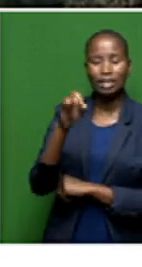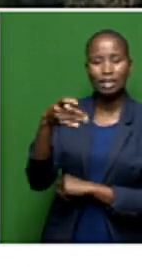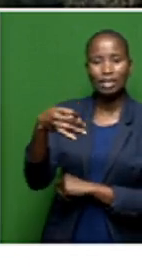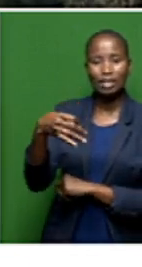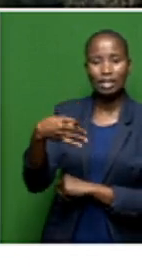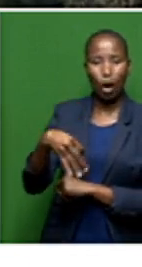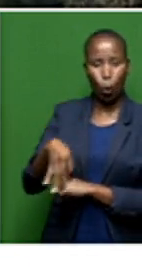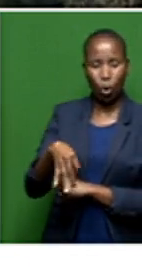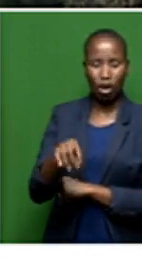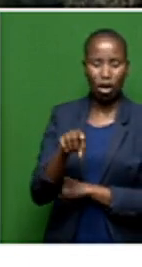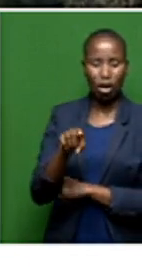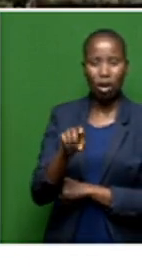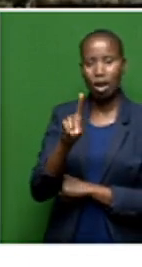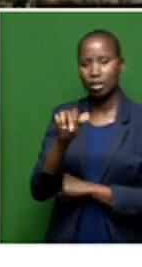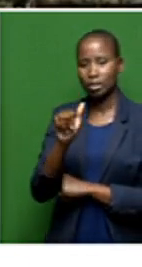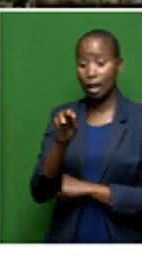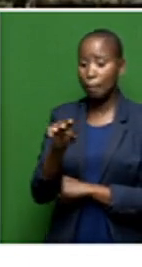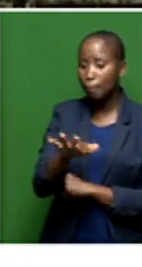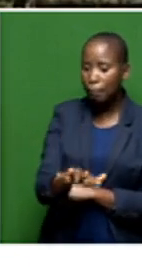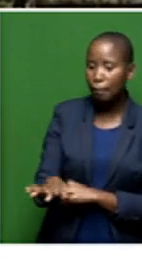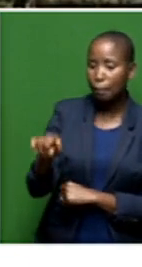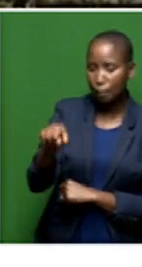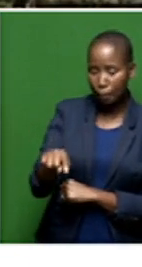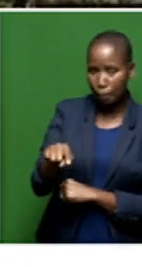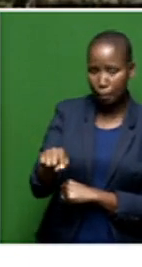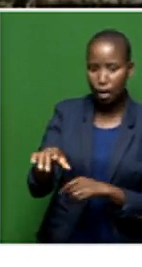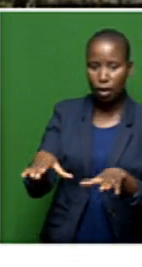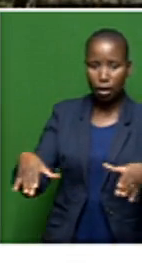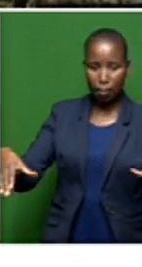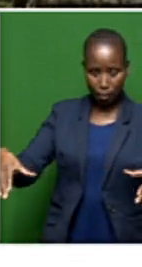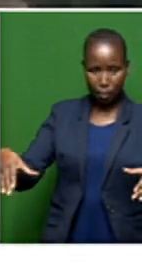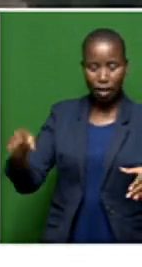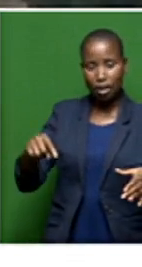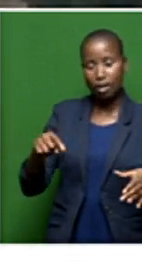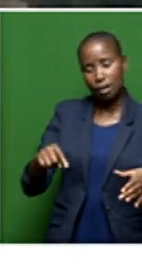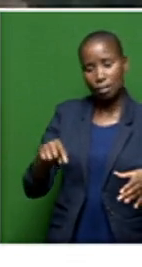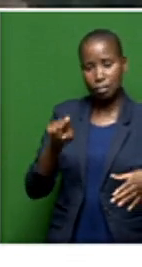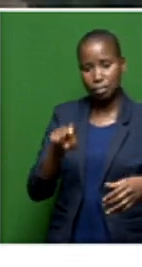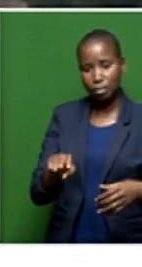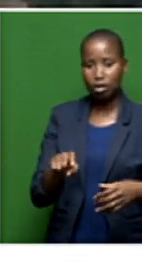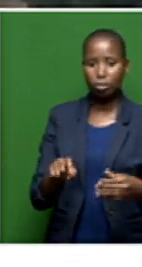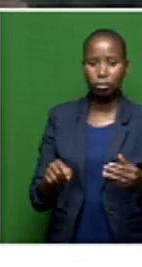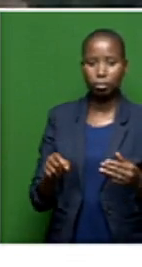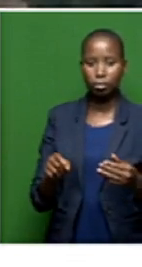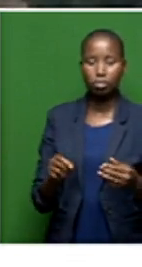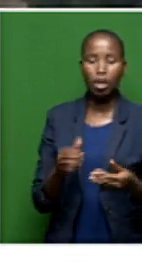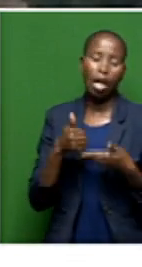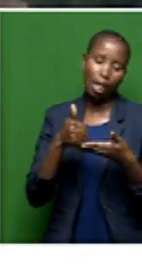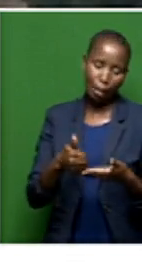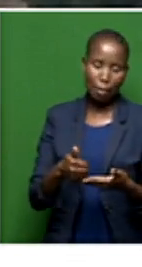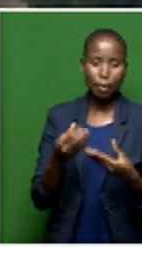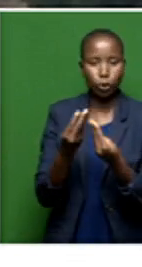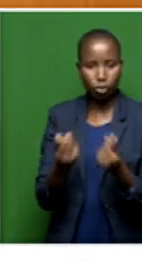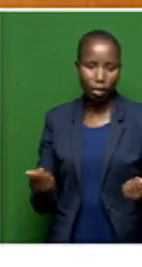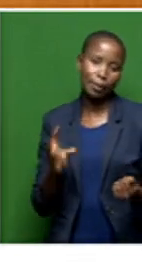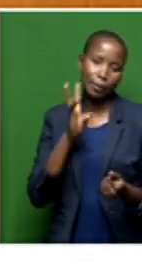be commissioned soon. And the Daun Dam is intended to resolve water problems in